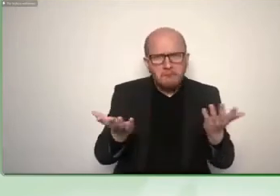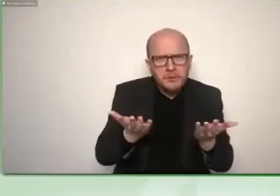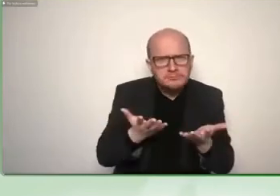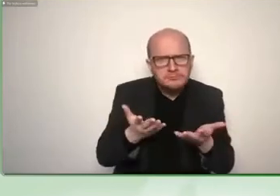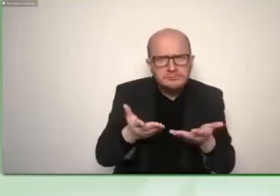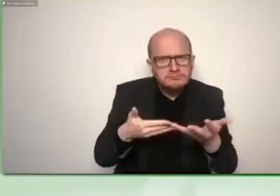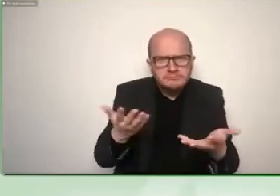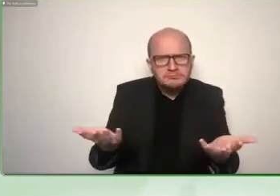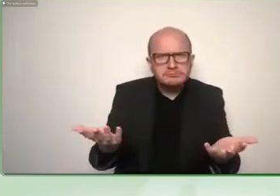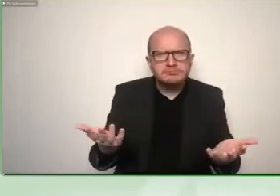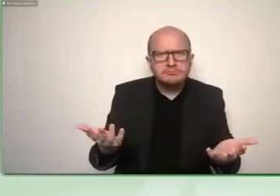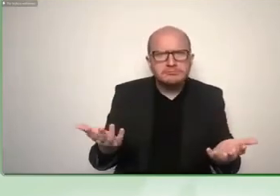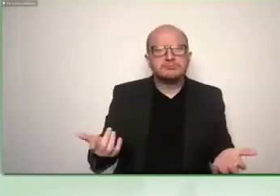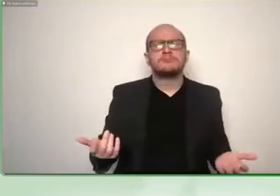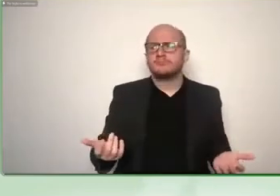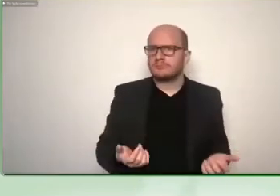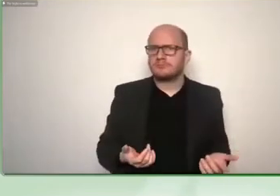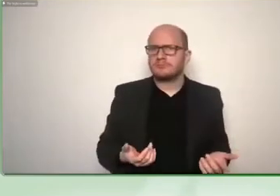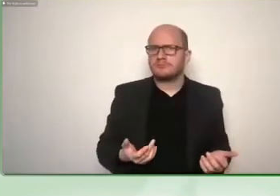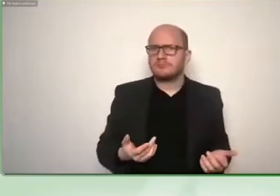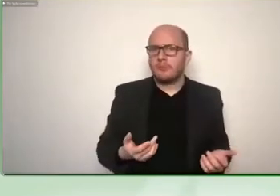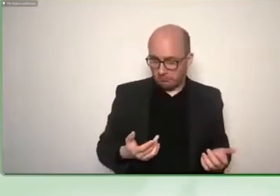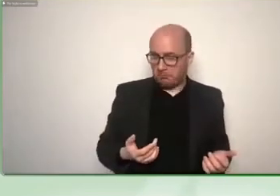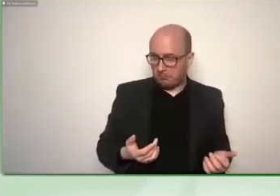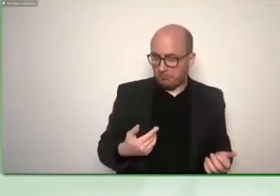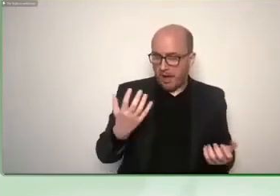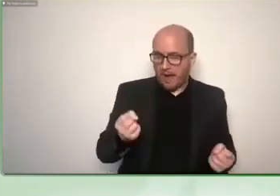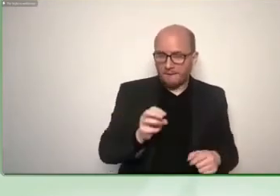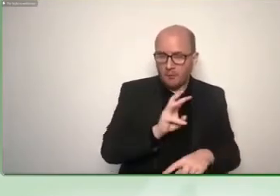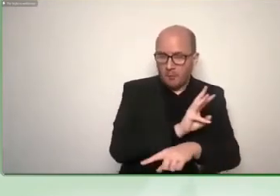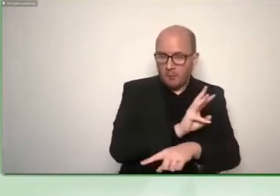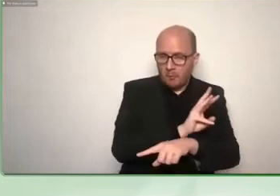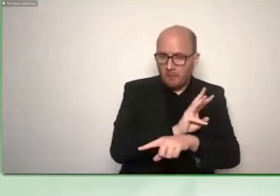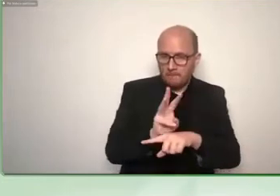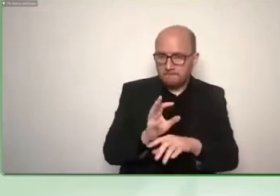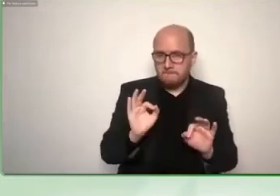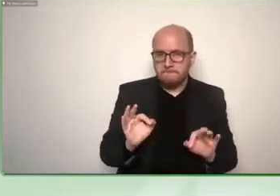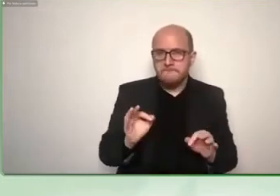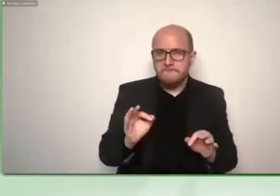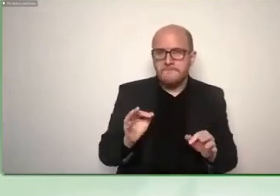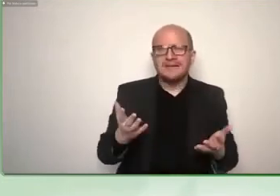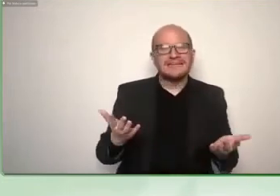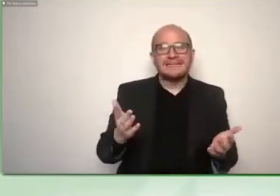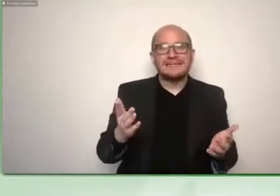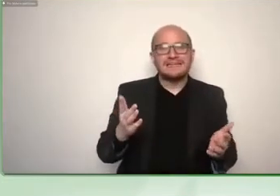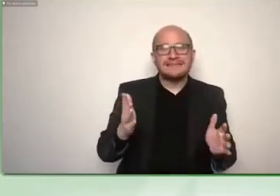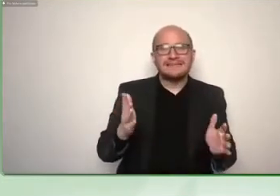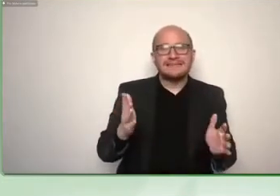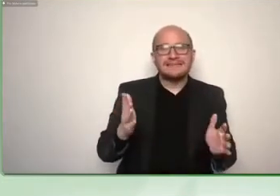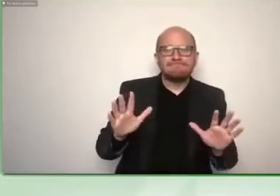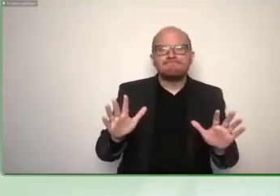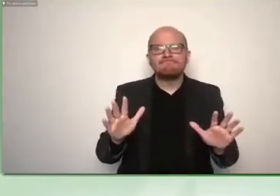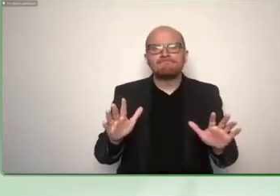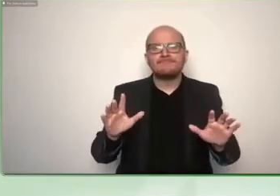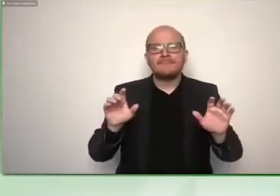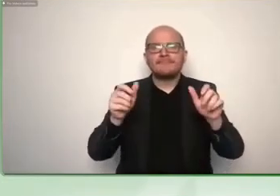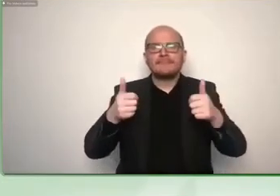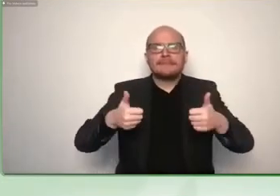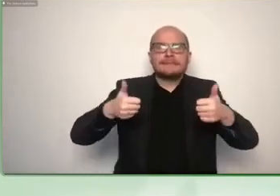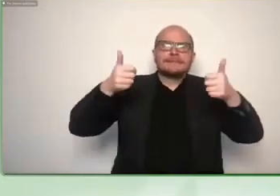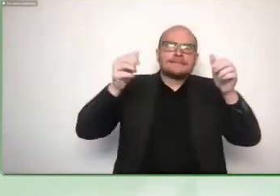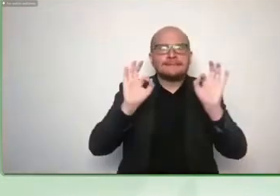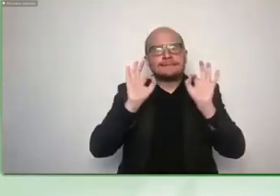is it exists it's not not looking great it's just about to be redone completely